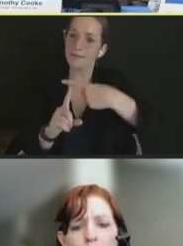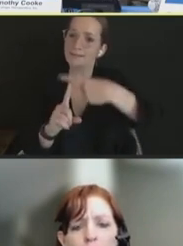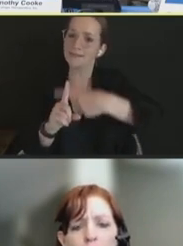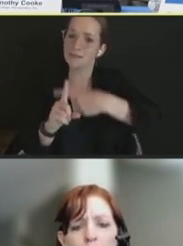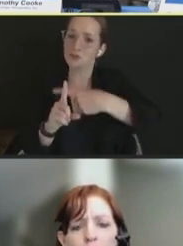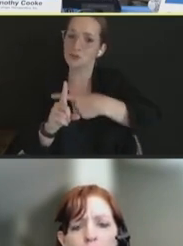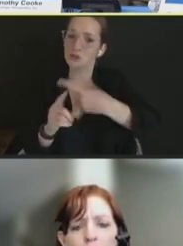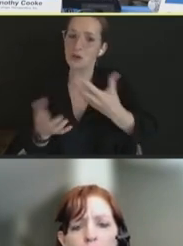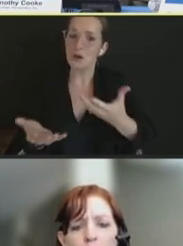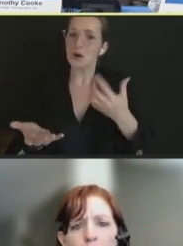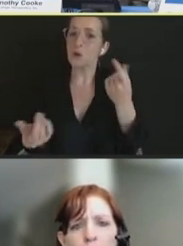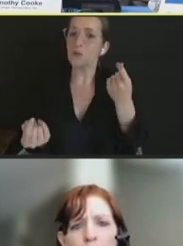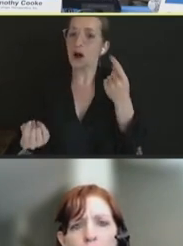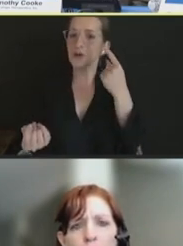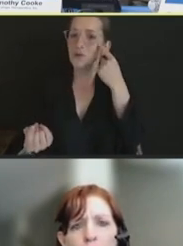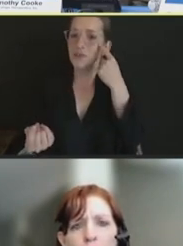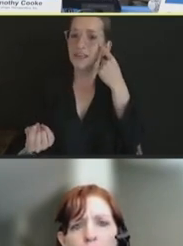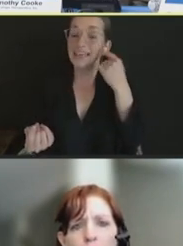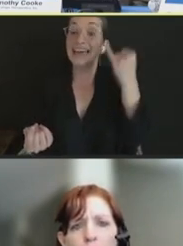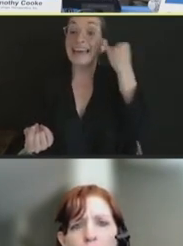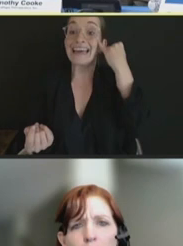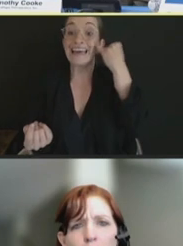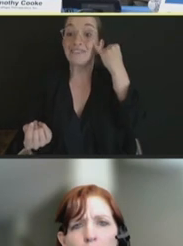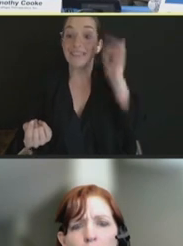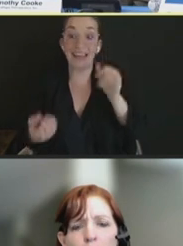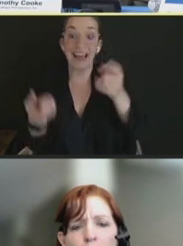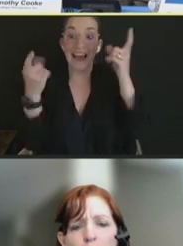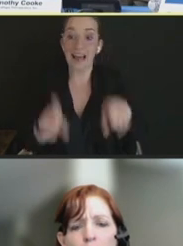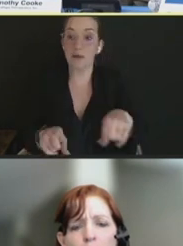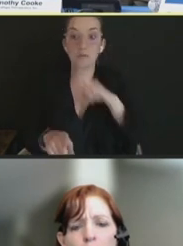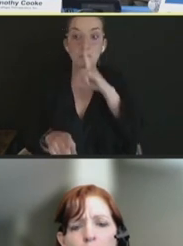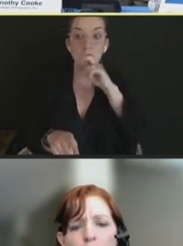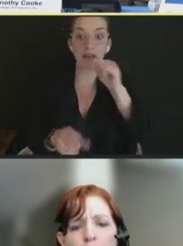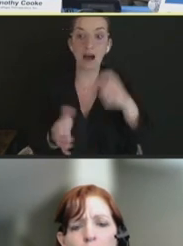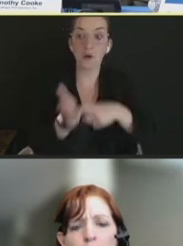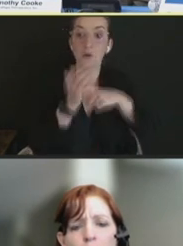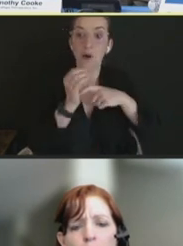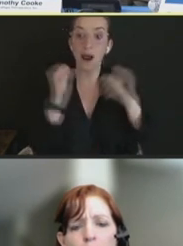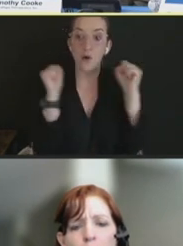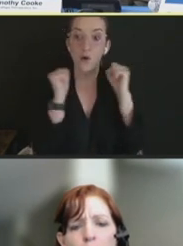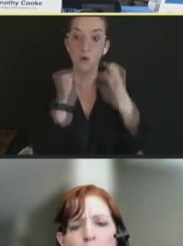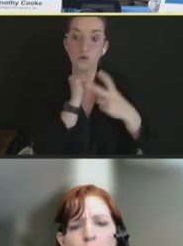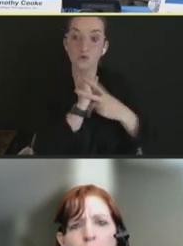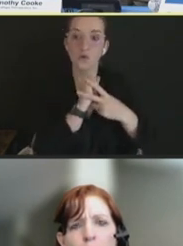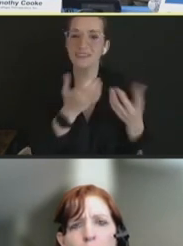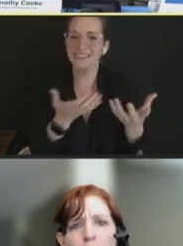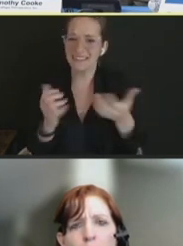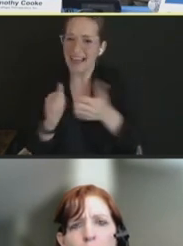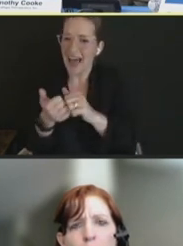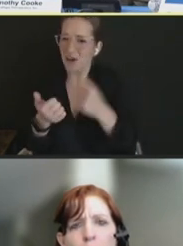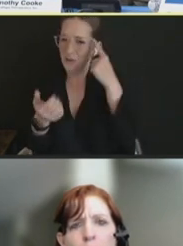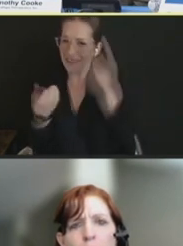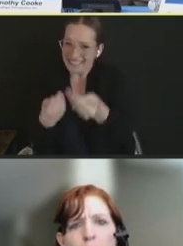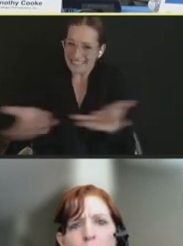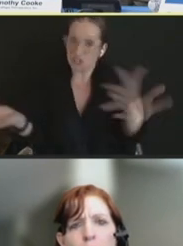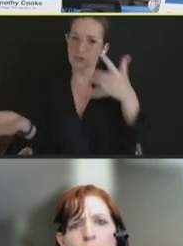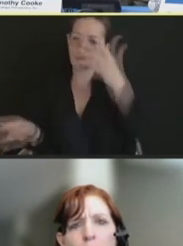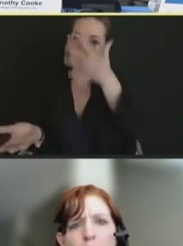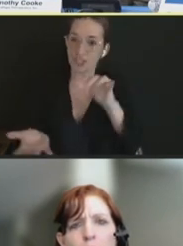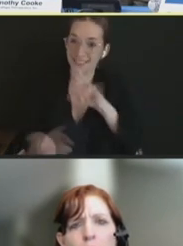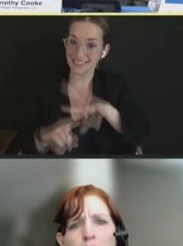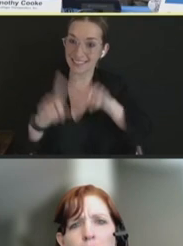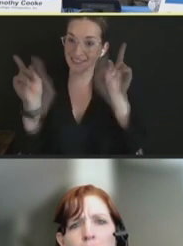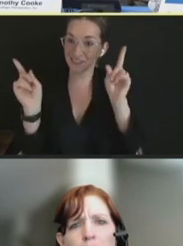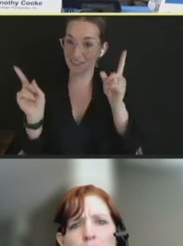like? Let's just say in the U.S. because it would be very different in different parts of the world. But, you know, in the U.S., do you think the coverage rates